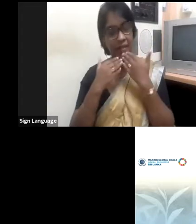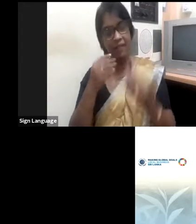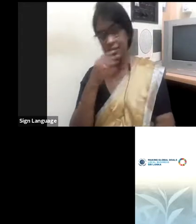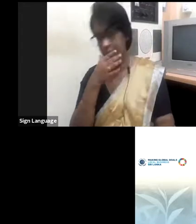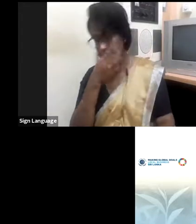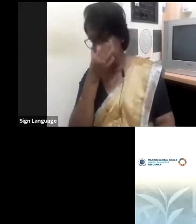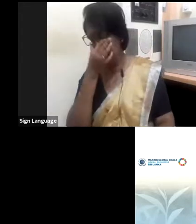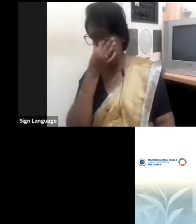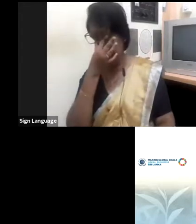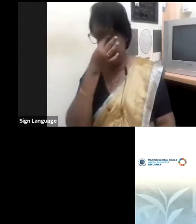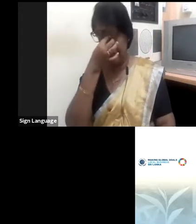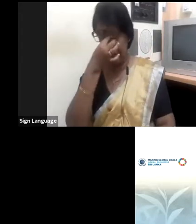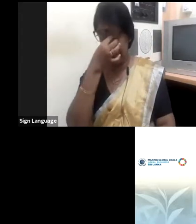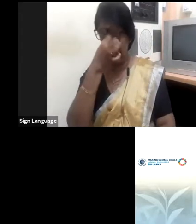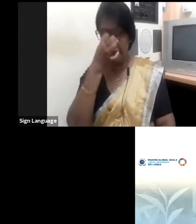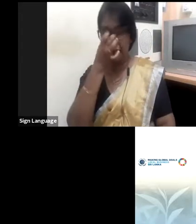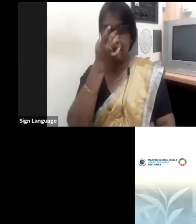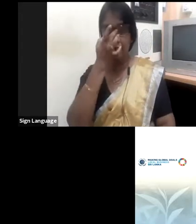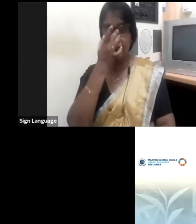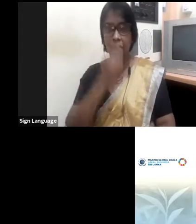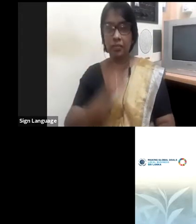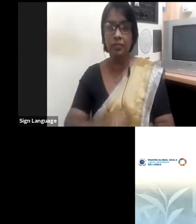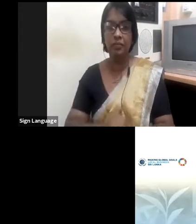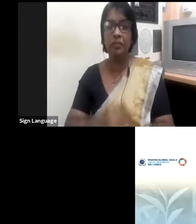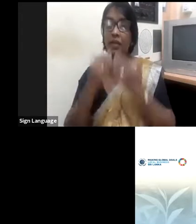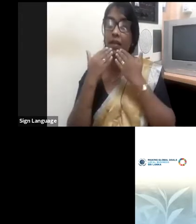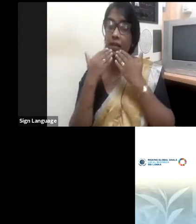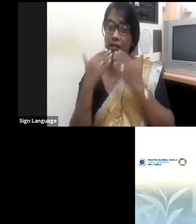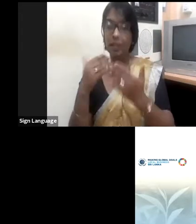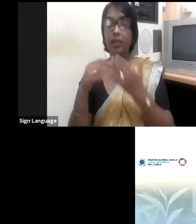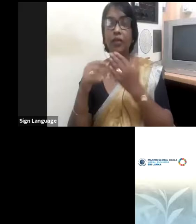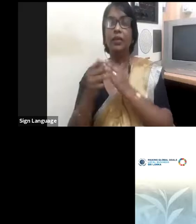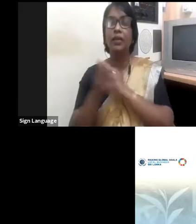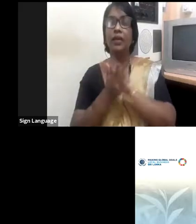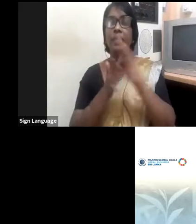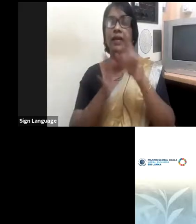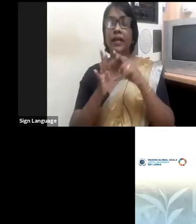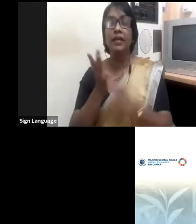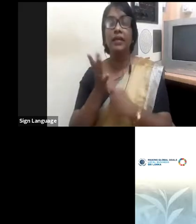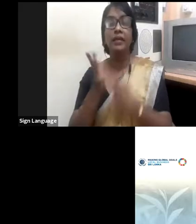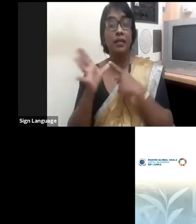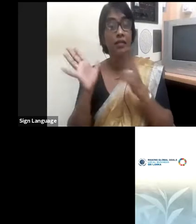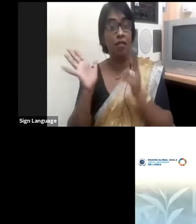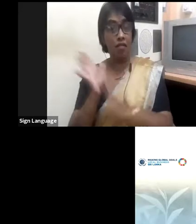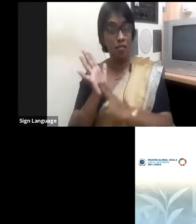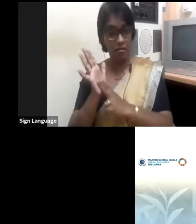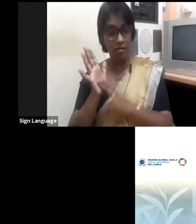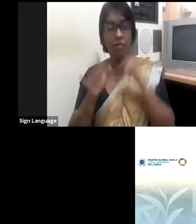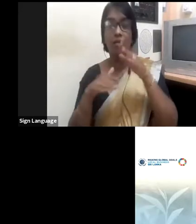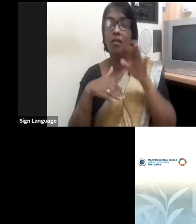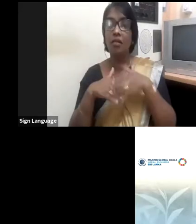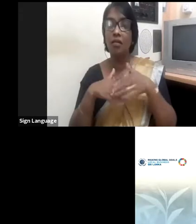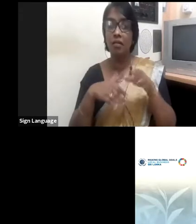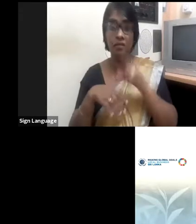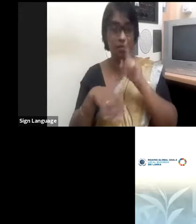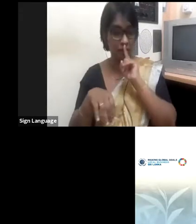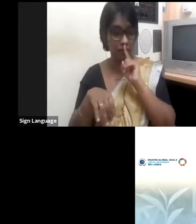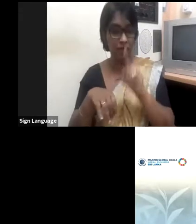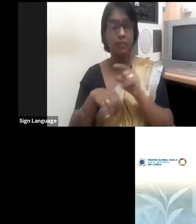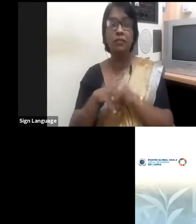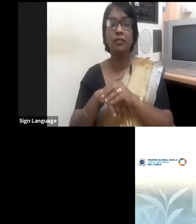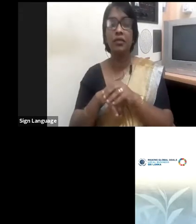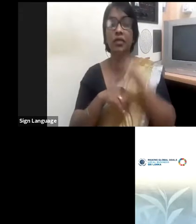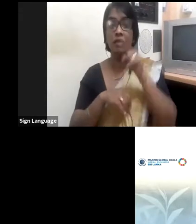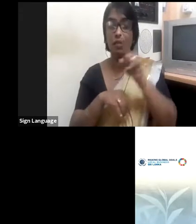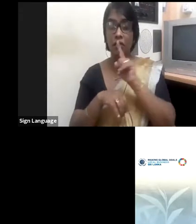you very much, Hiran, for sharing your experiences and I love that story that you shared about how in